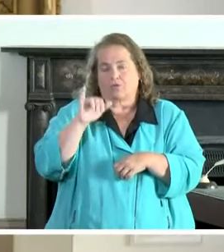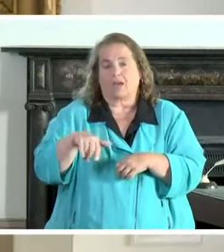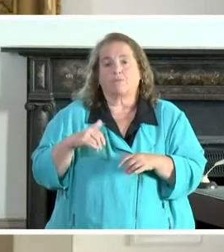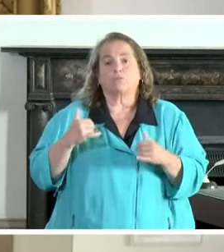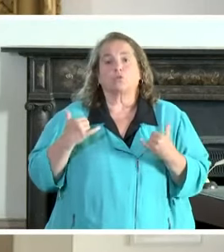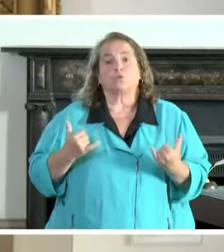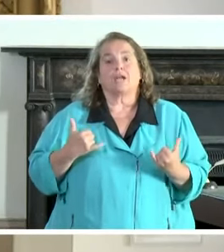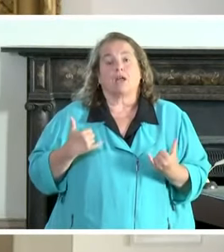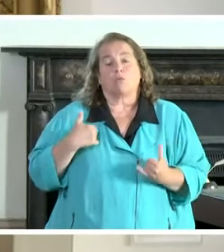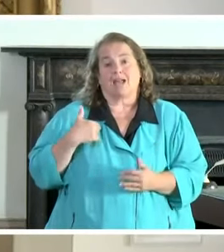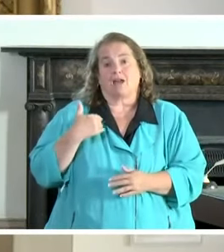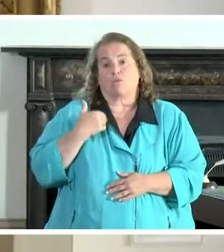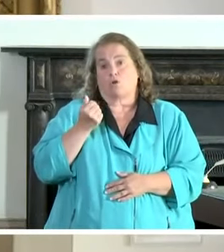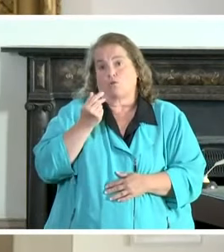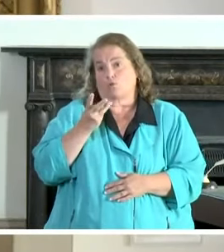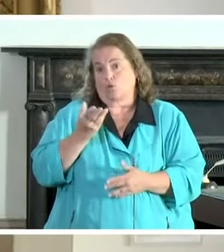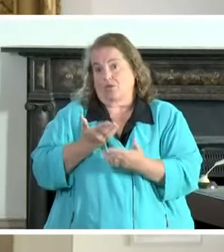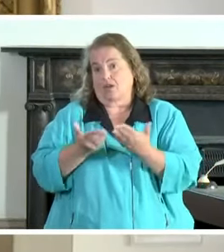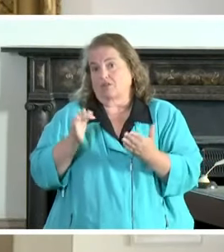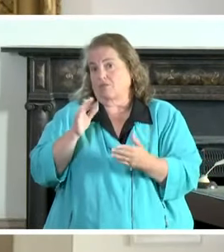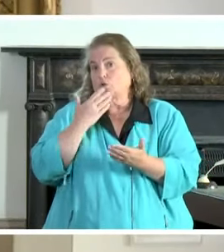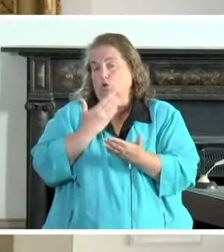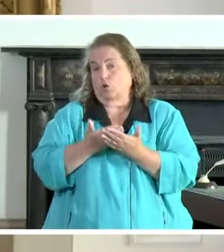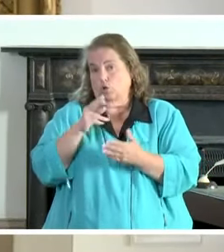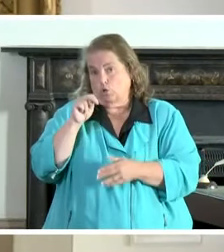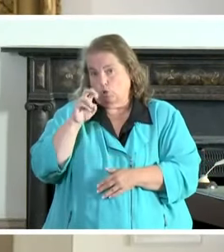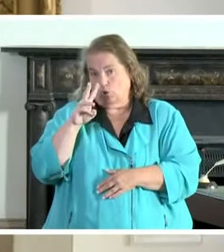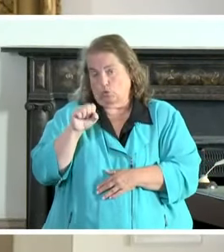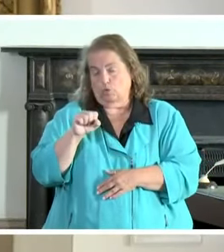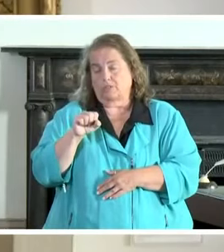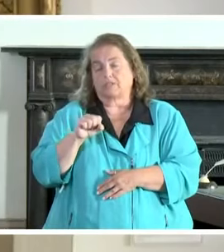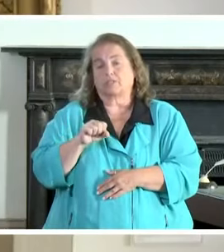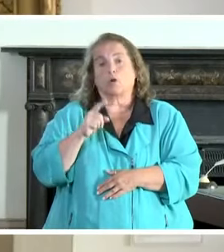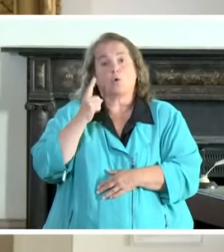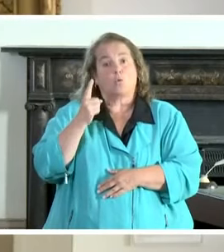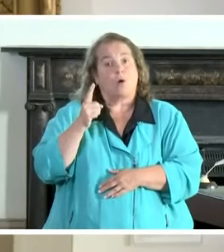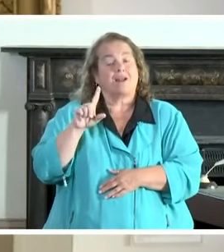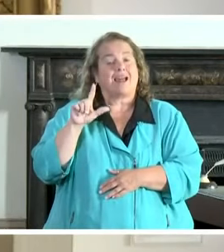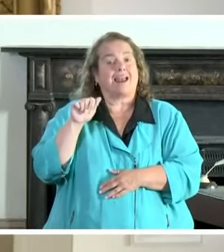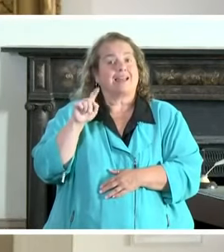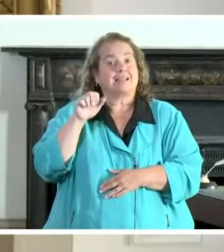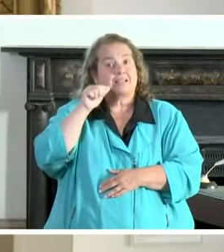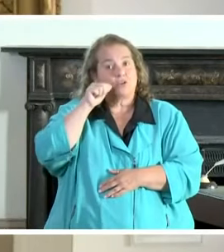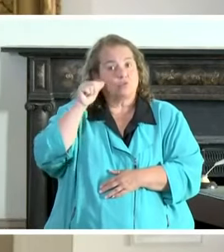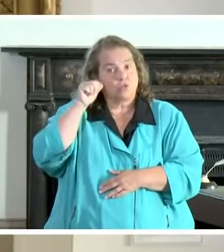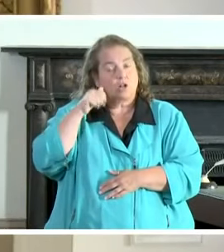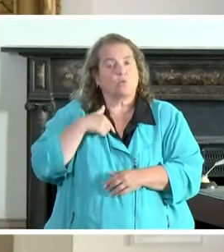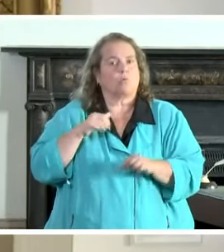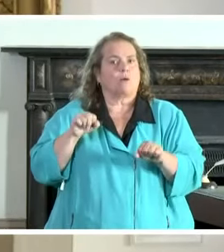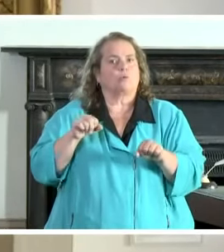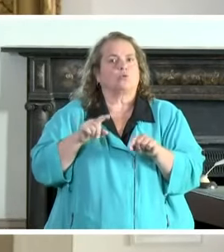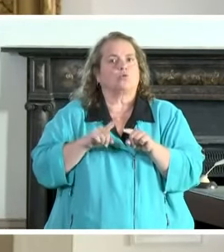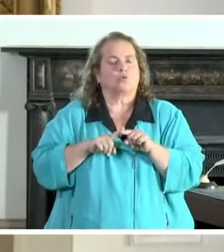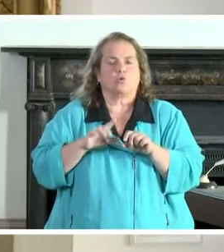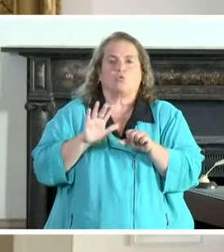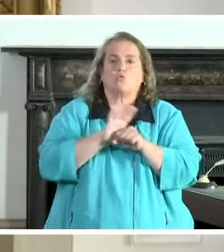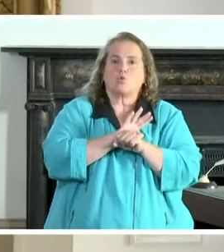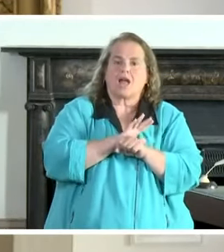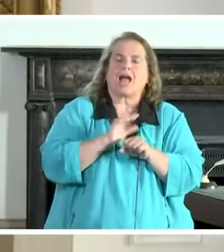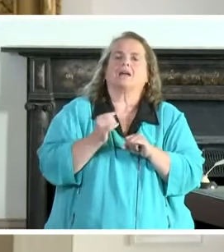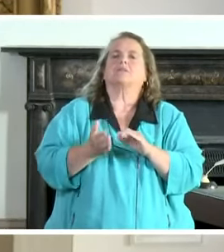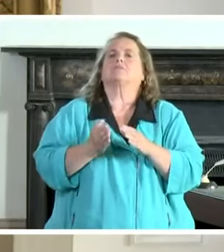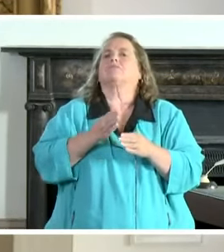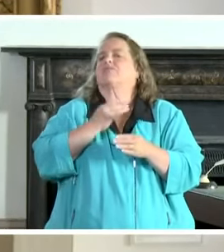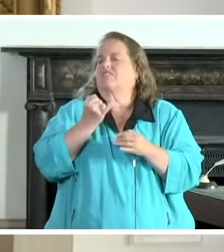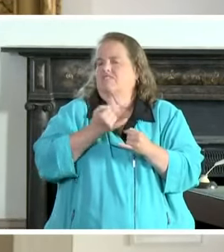of pieces of good news one is that late yesterday we were able to fully and finalize a settlement